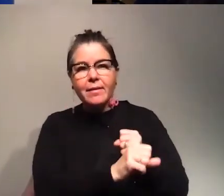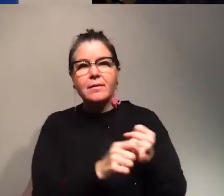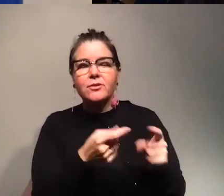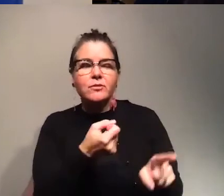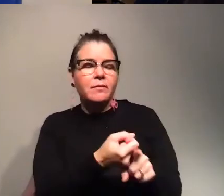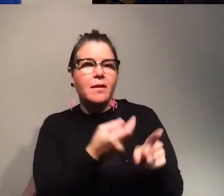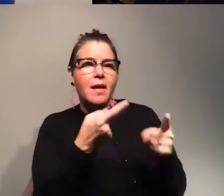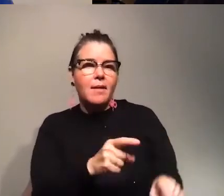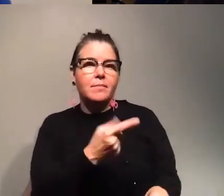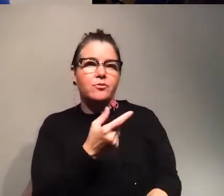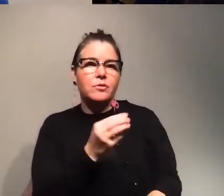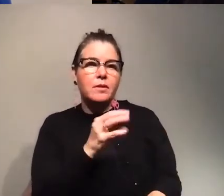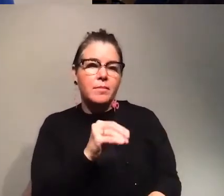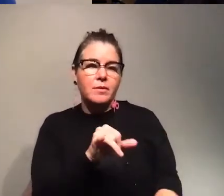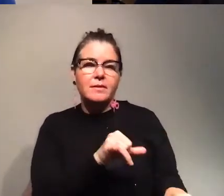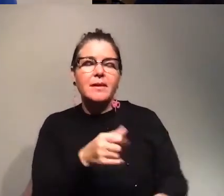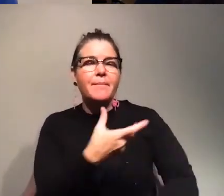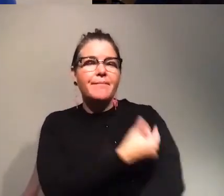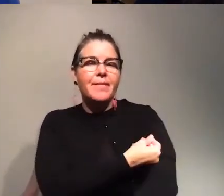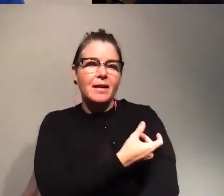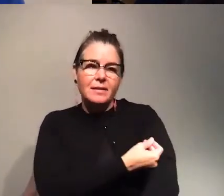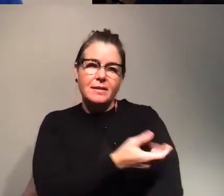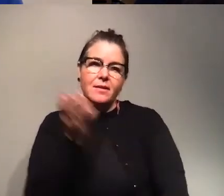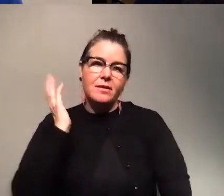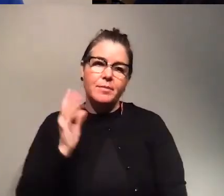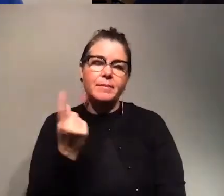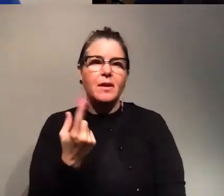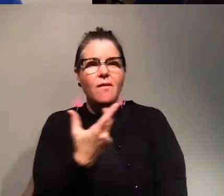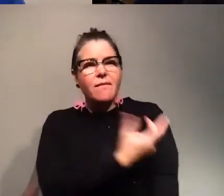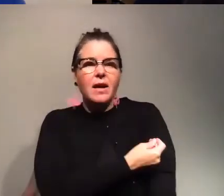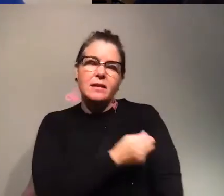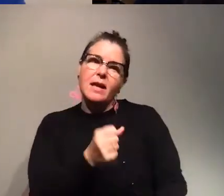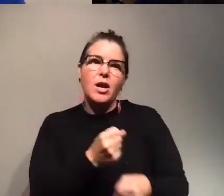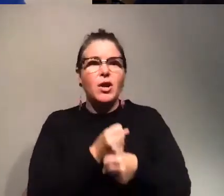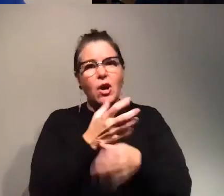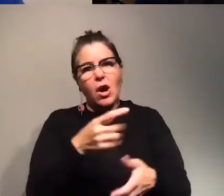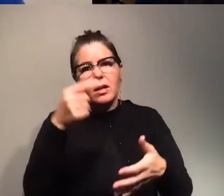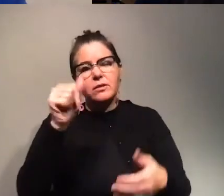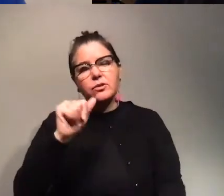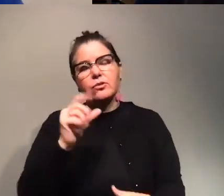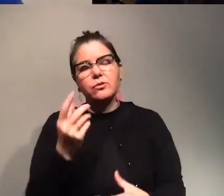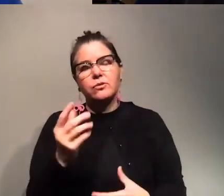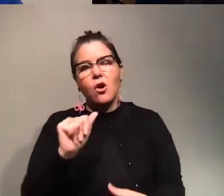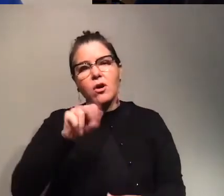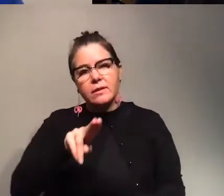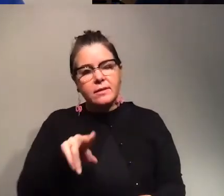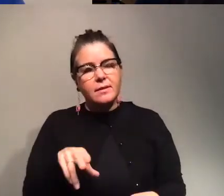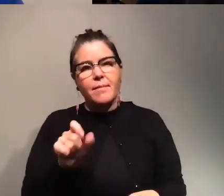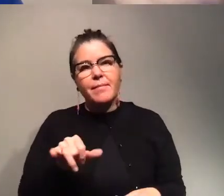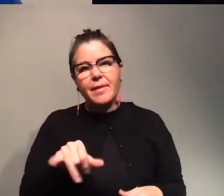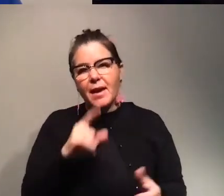gmos the same that happened with vaccines when someone said like vaccines can cause autism and that research was